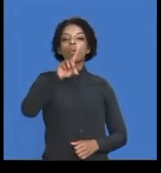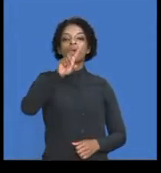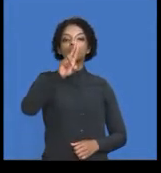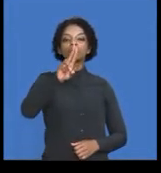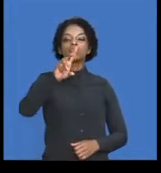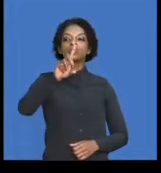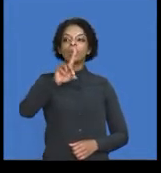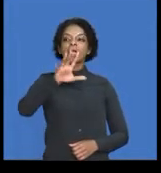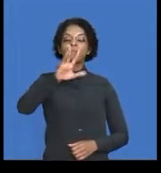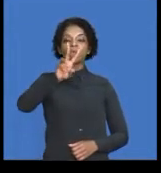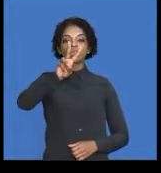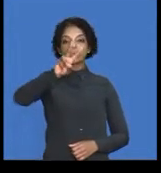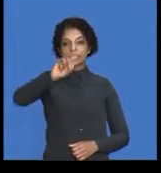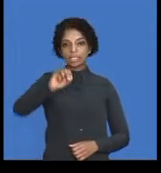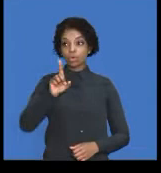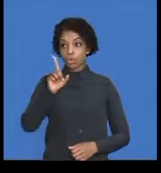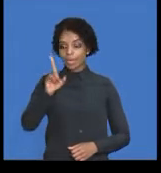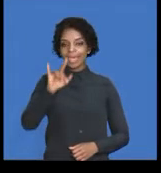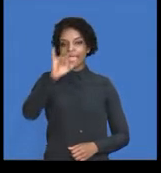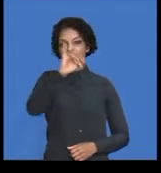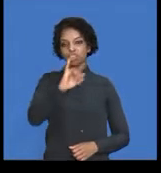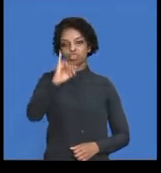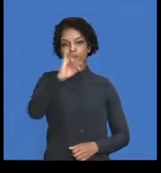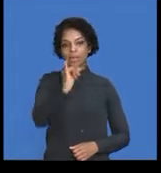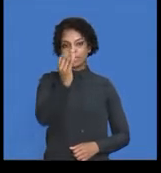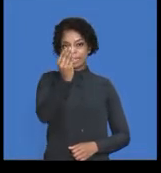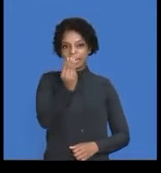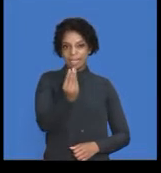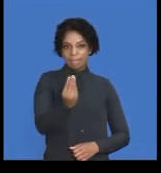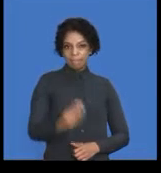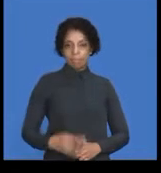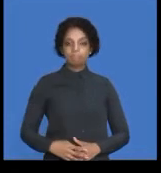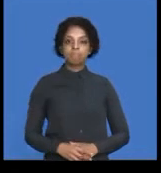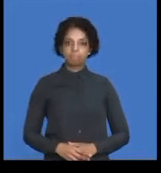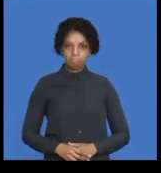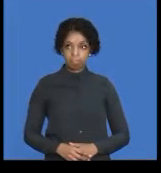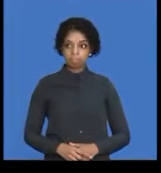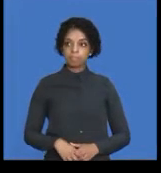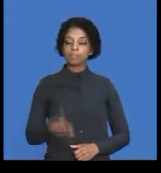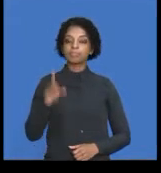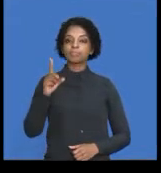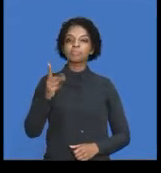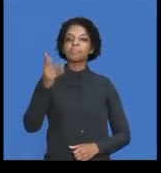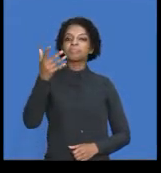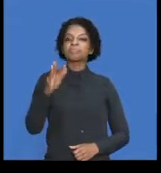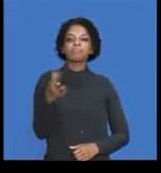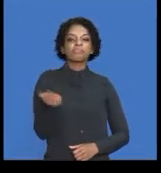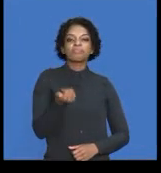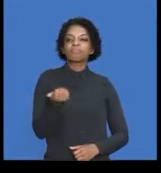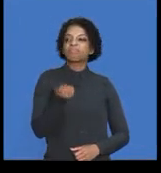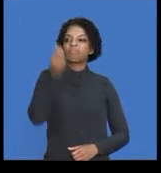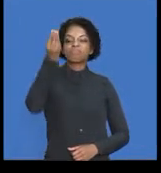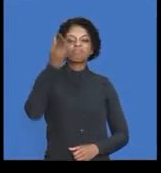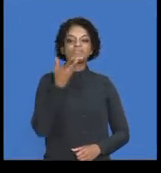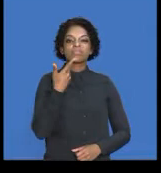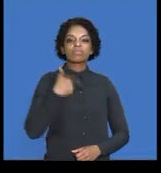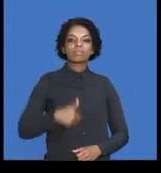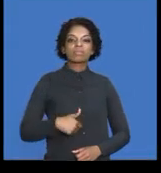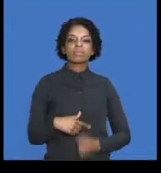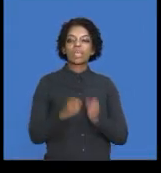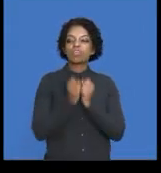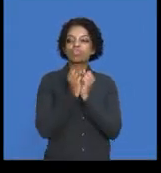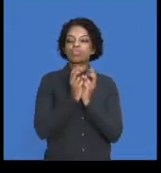There's it. 121,520. There's my insurance figure. And because it included the two months, we only take